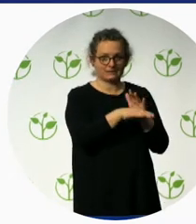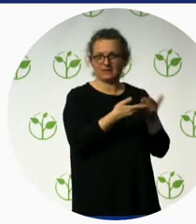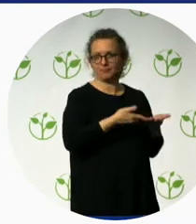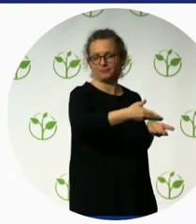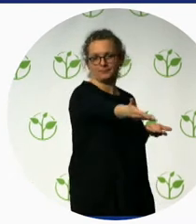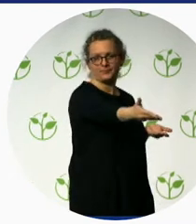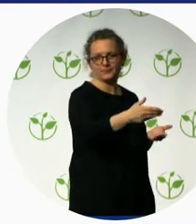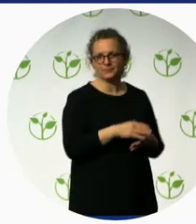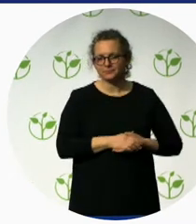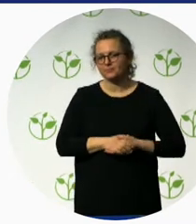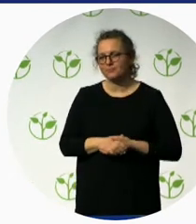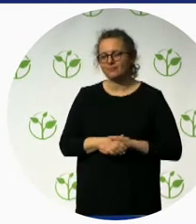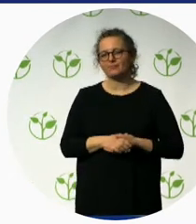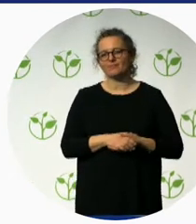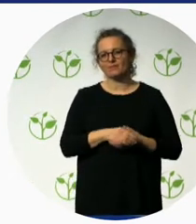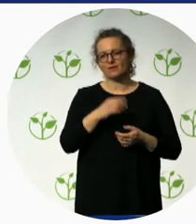Well,